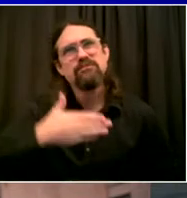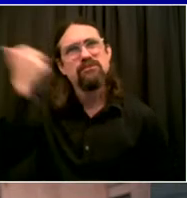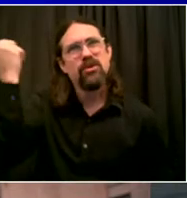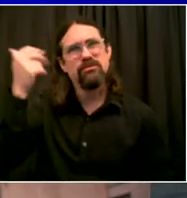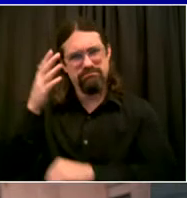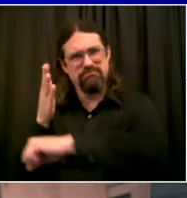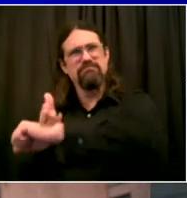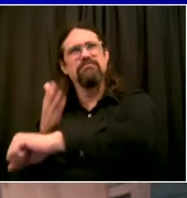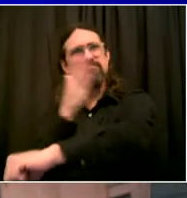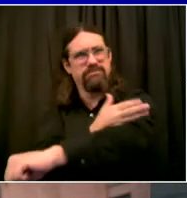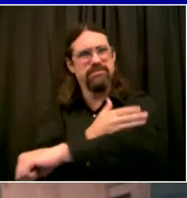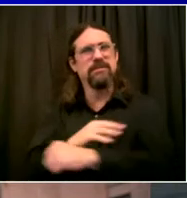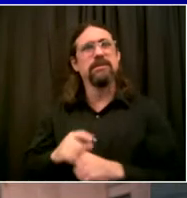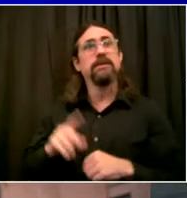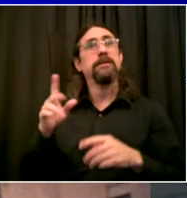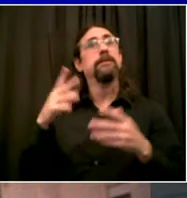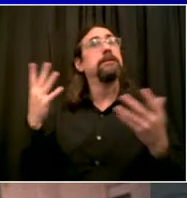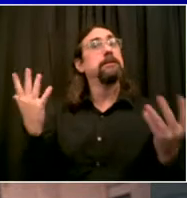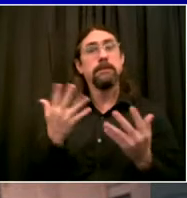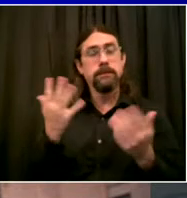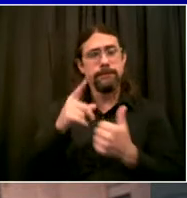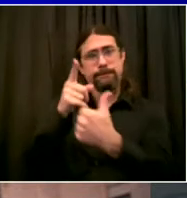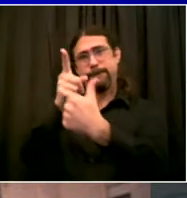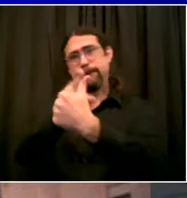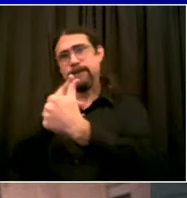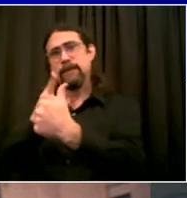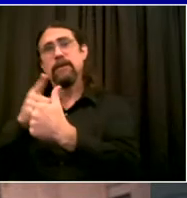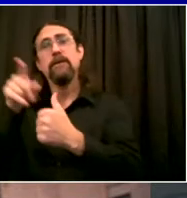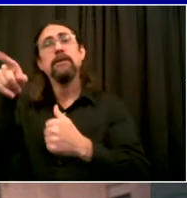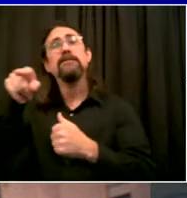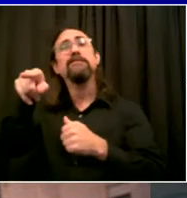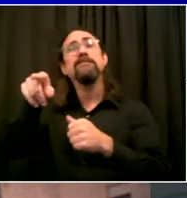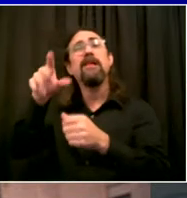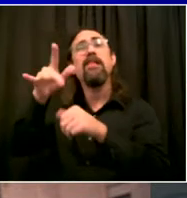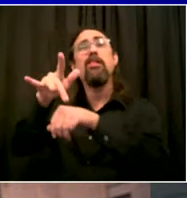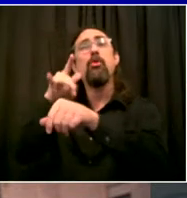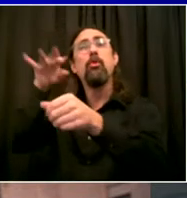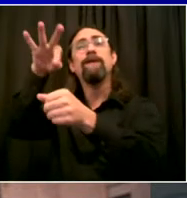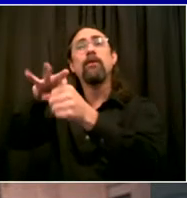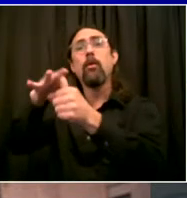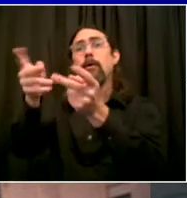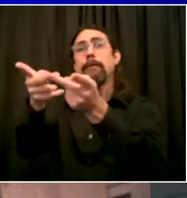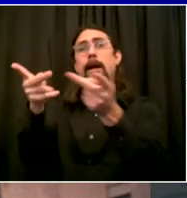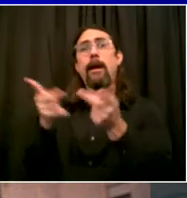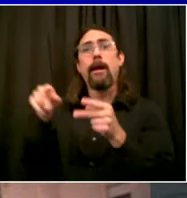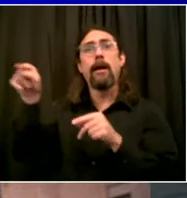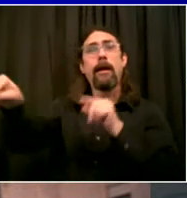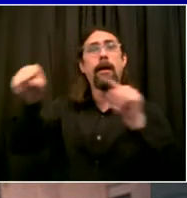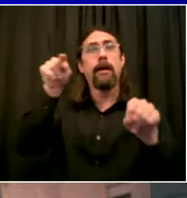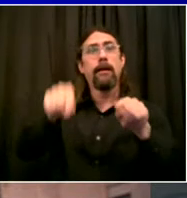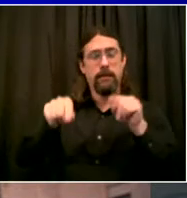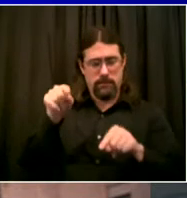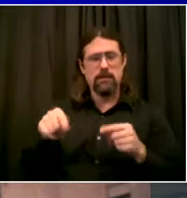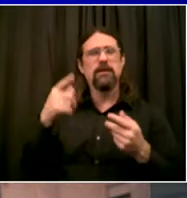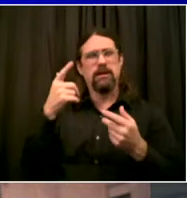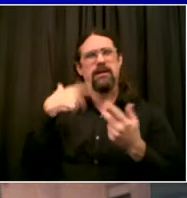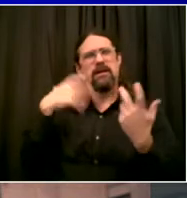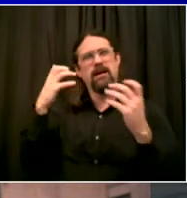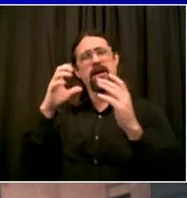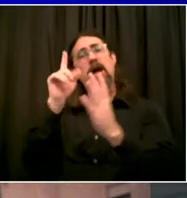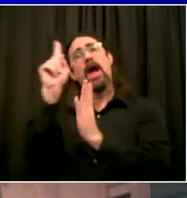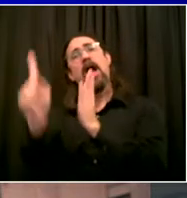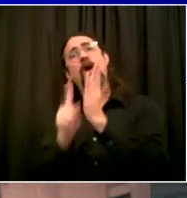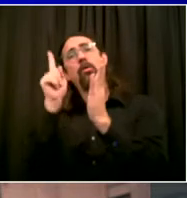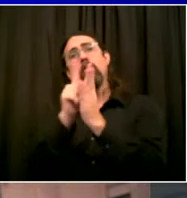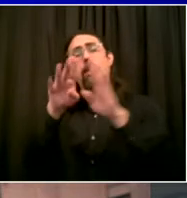machines over to the poll sites, to get more workers over there. There's a chance to get it right, especially for this coming